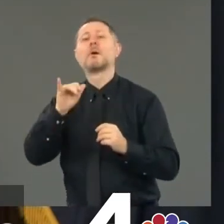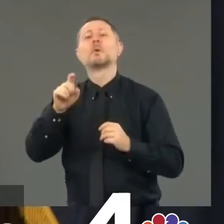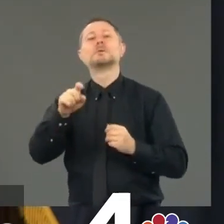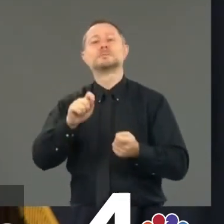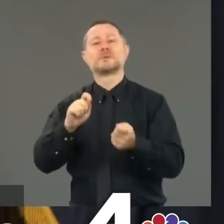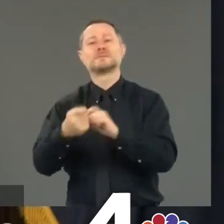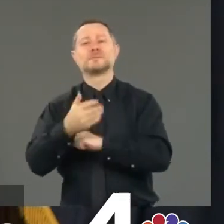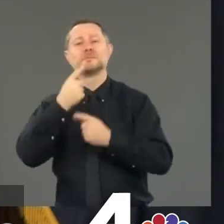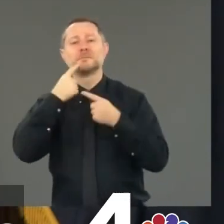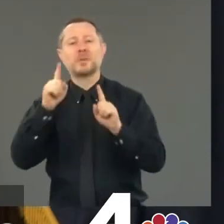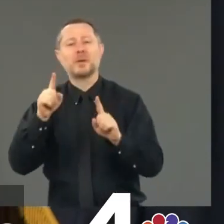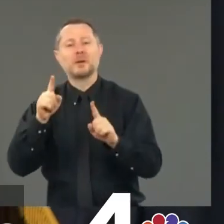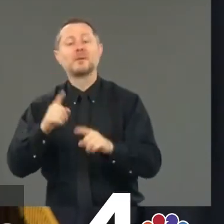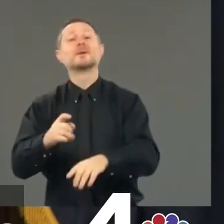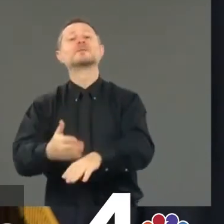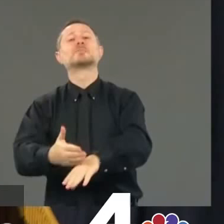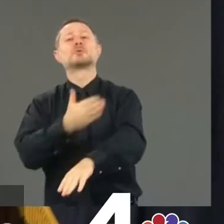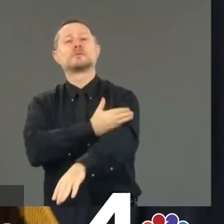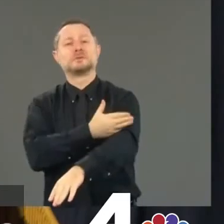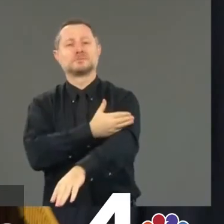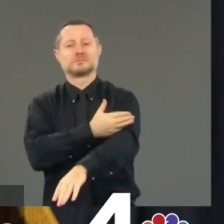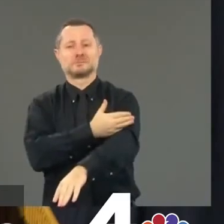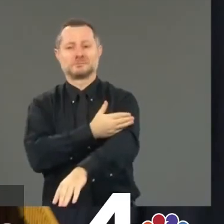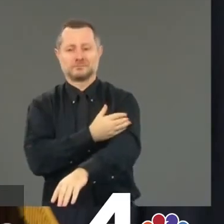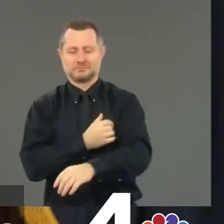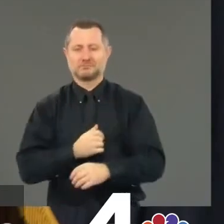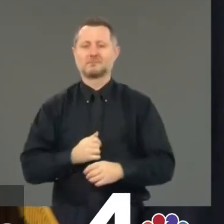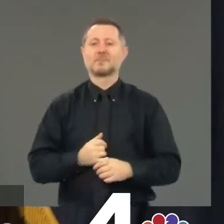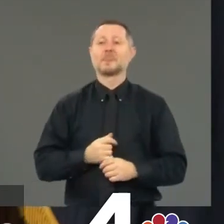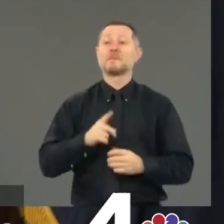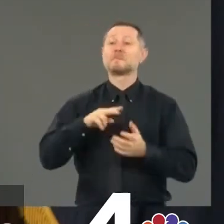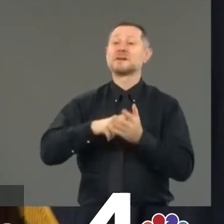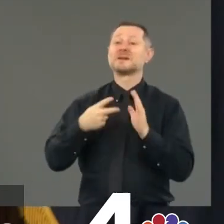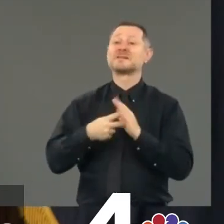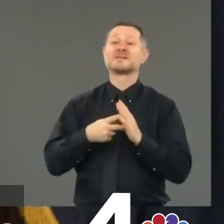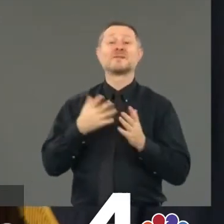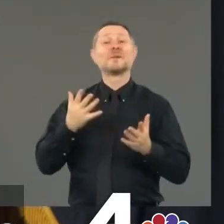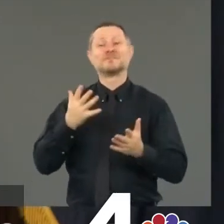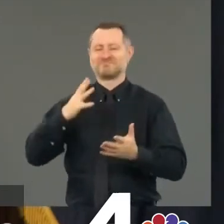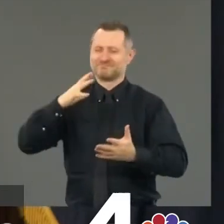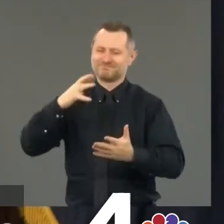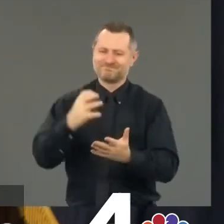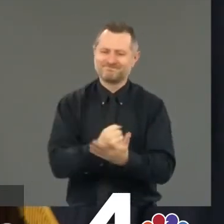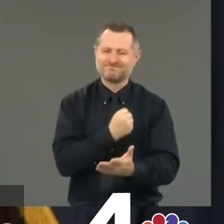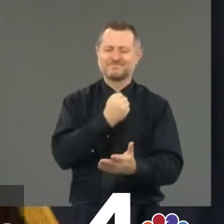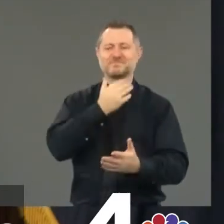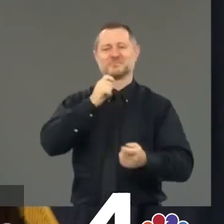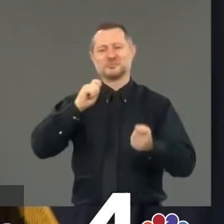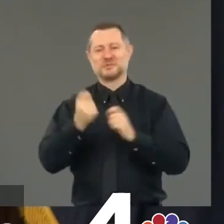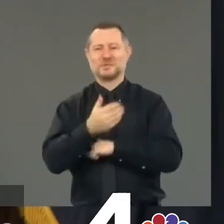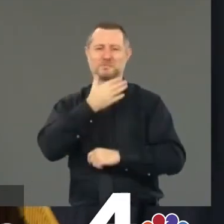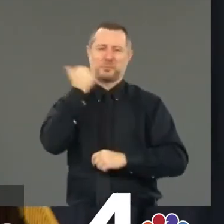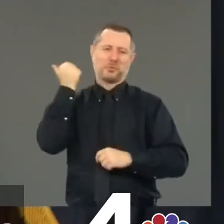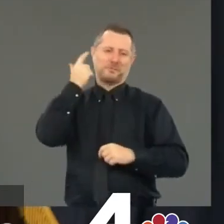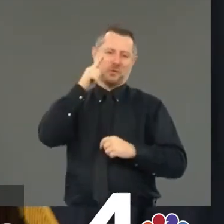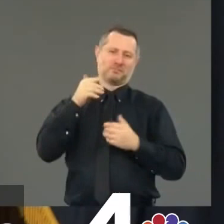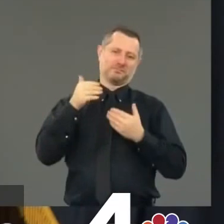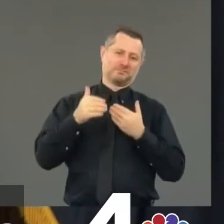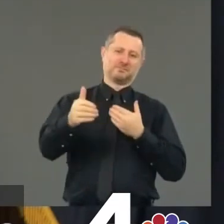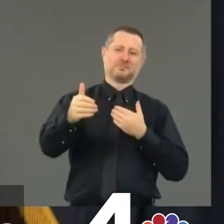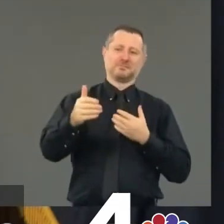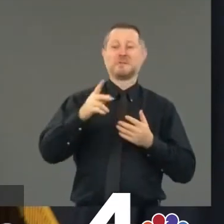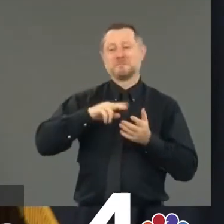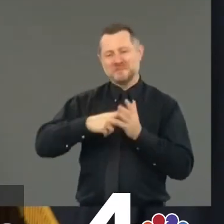historic. And it was actually a moment of positive change. That has to be